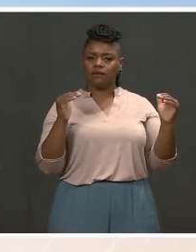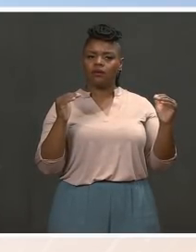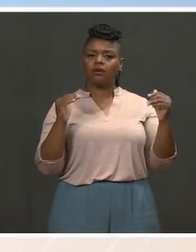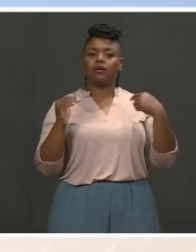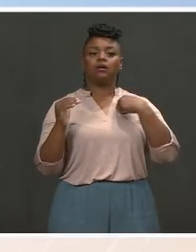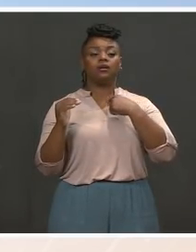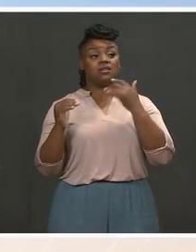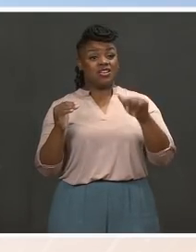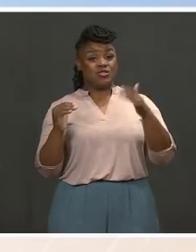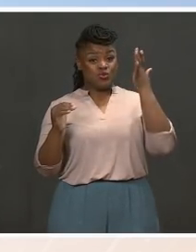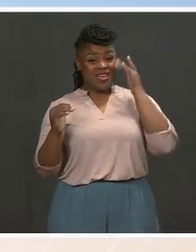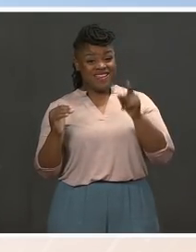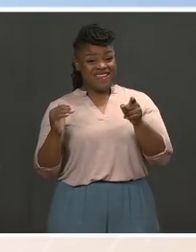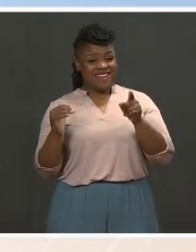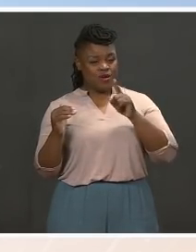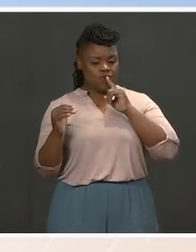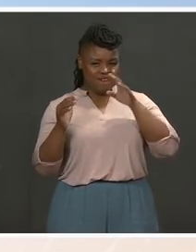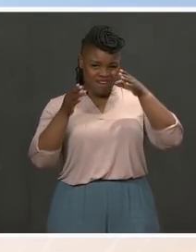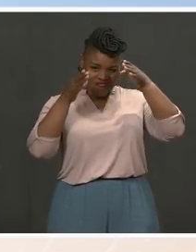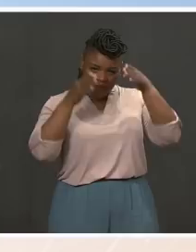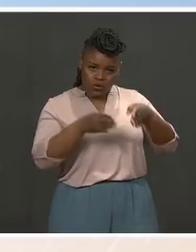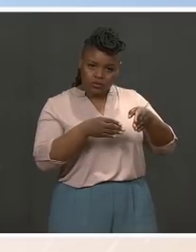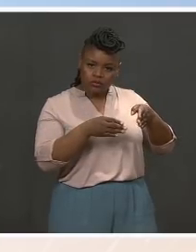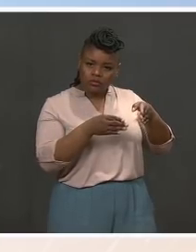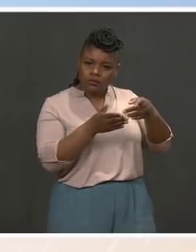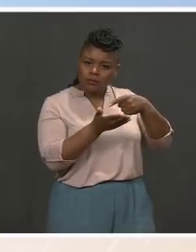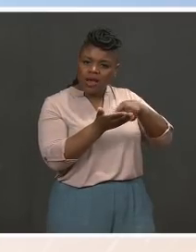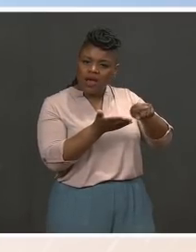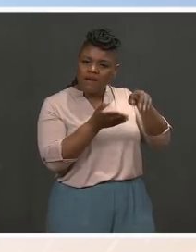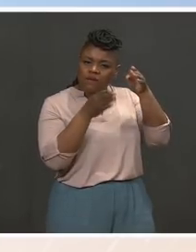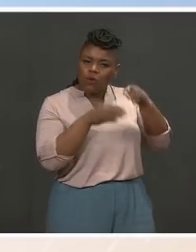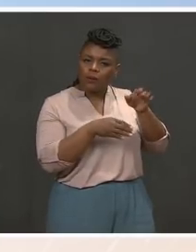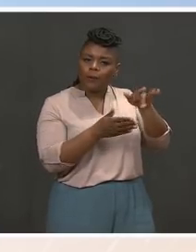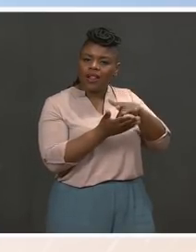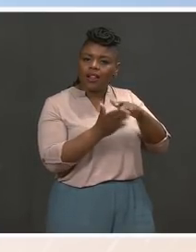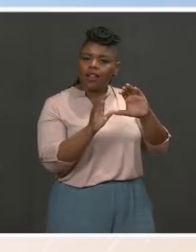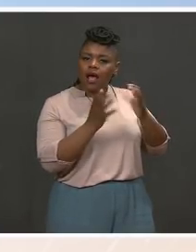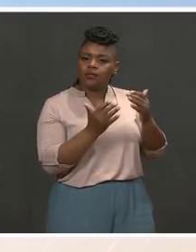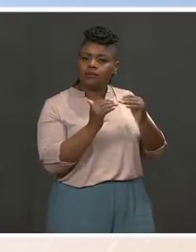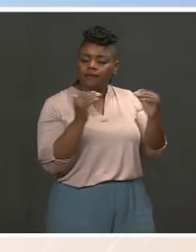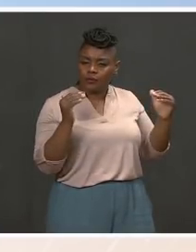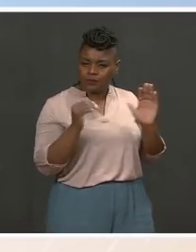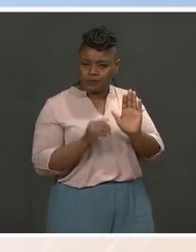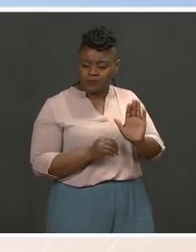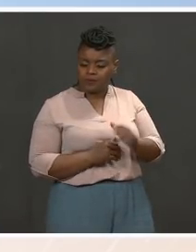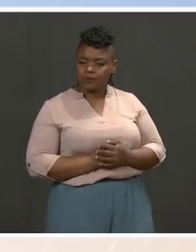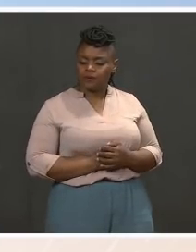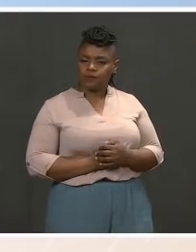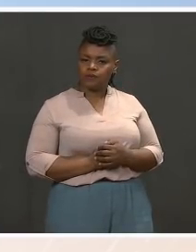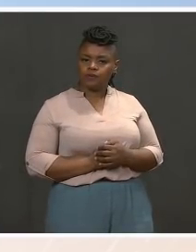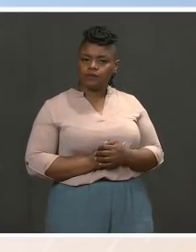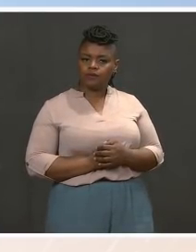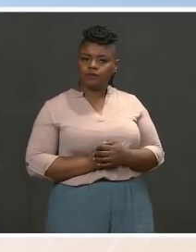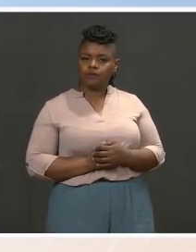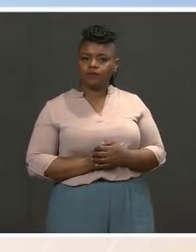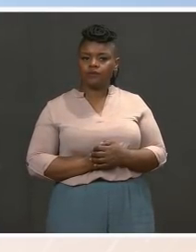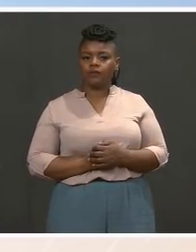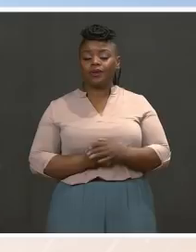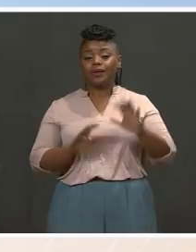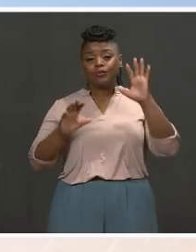that make up the middle class. And he's been very clear in his support of raising the minimum wage to $15 an hour, that